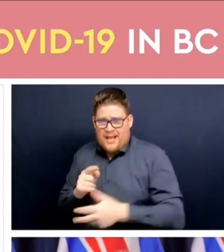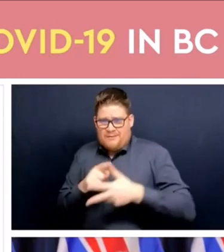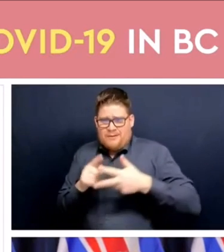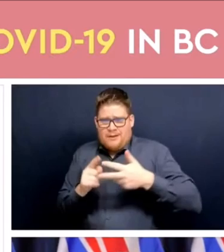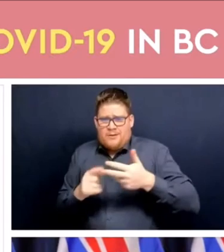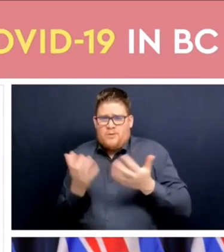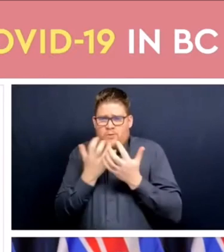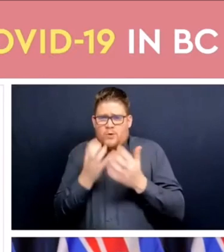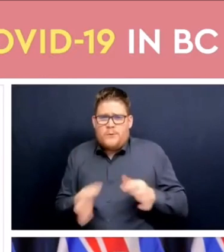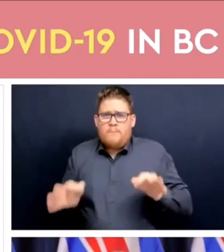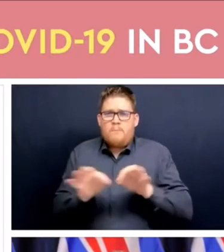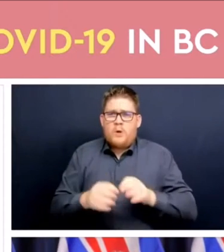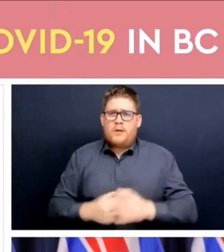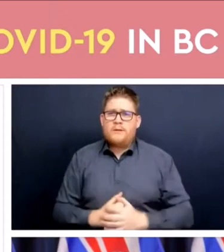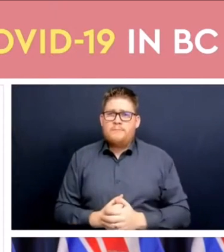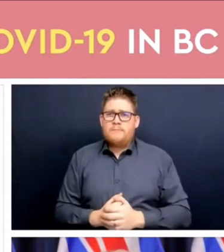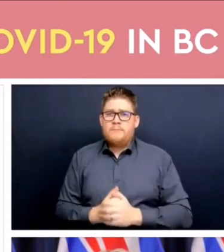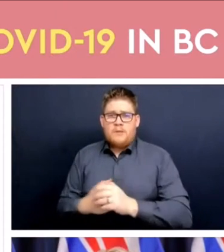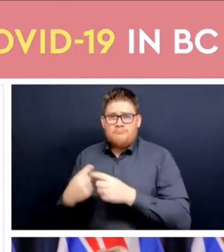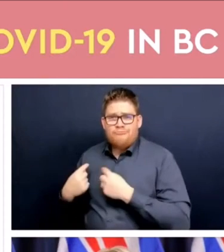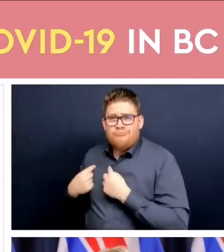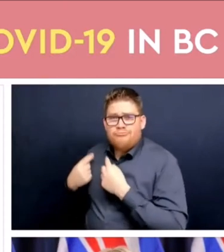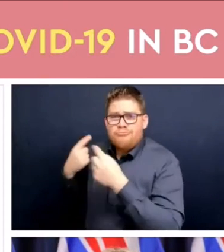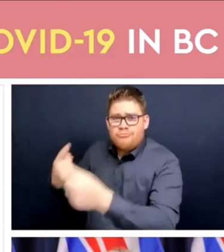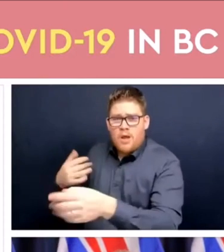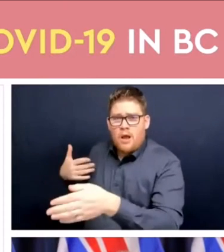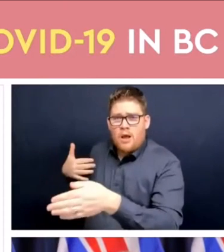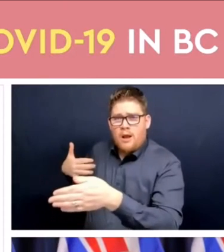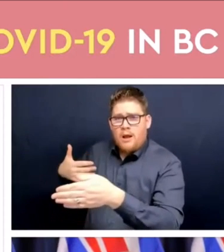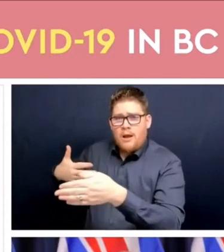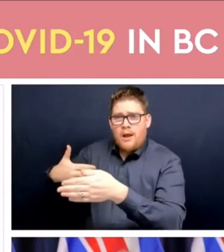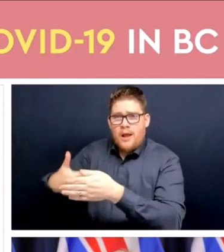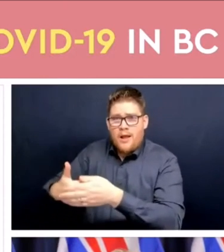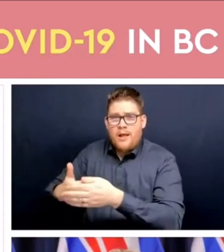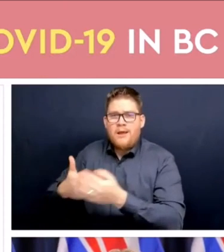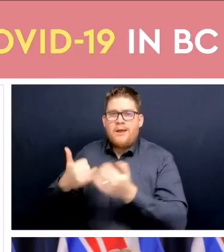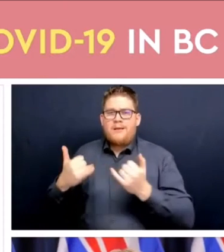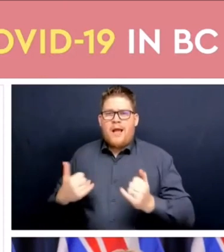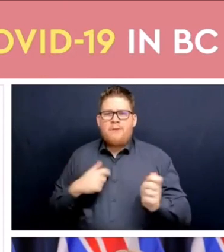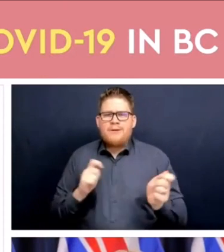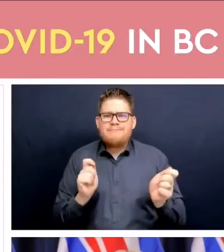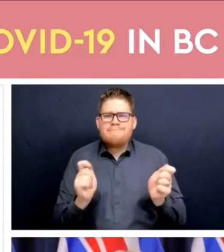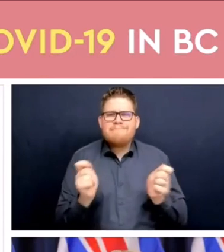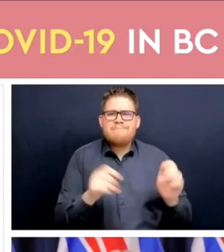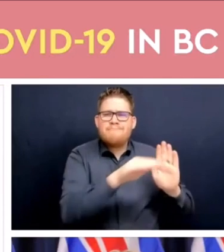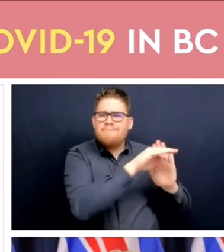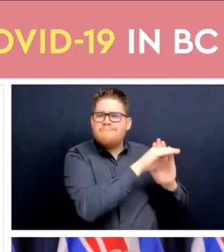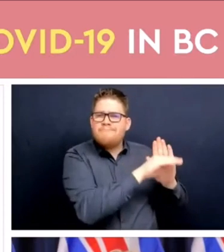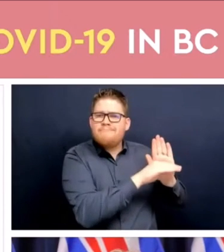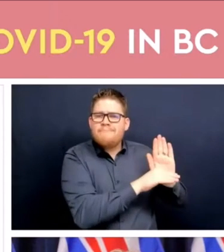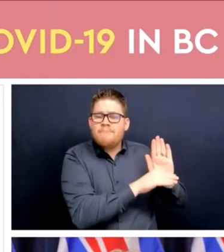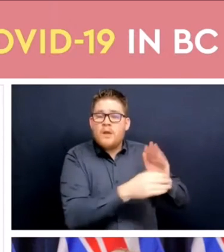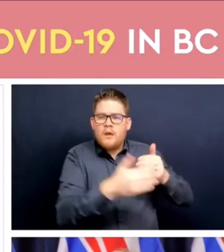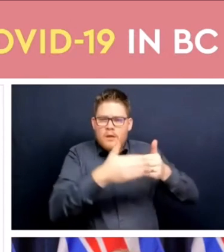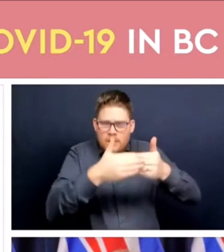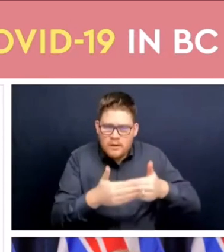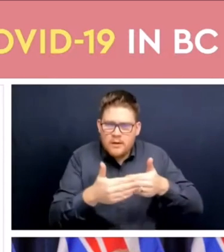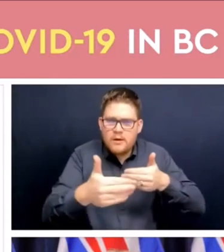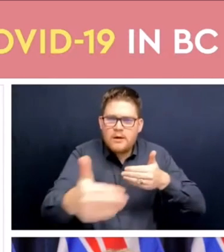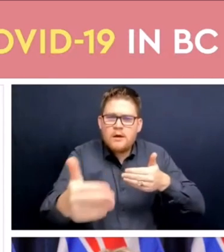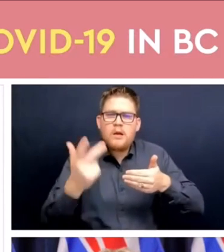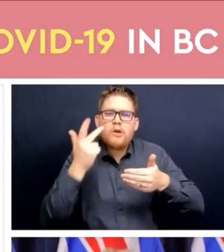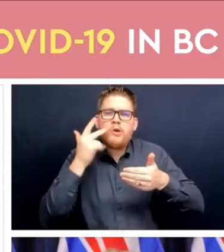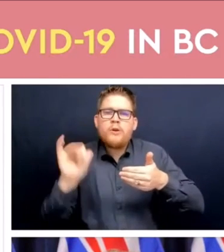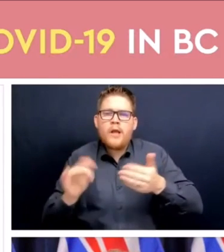shifting our response to a long-term COVID-19 management strategy that's focused on those key things that keep us